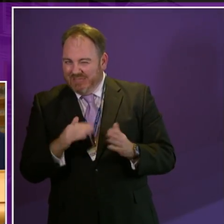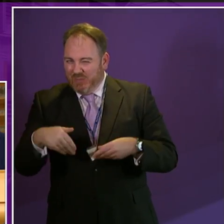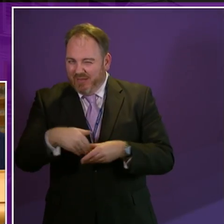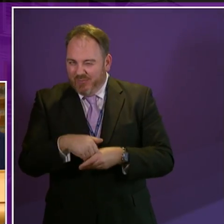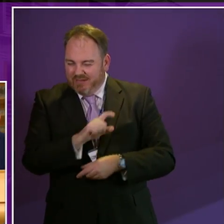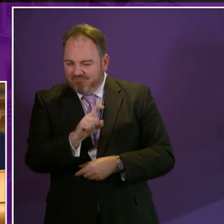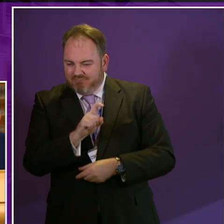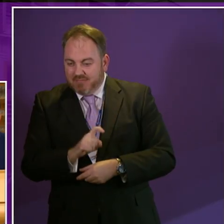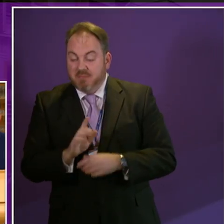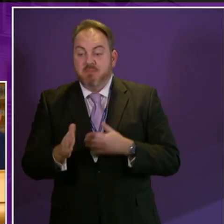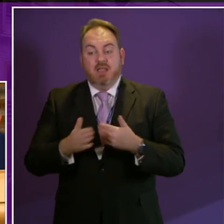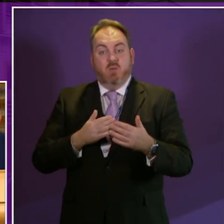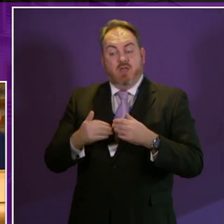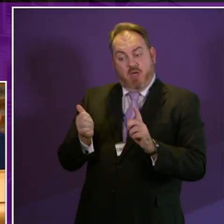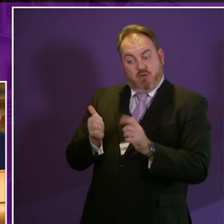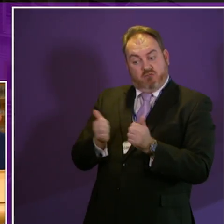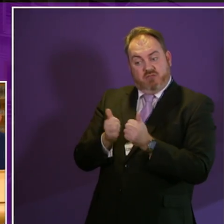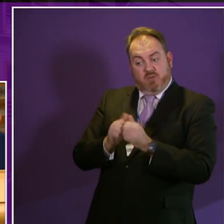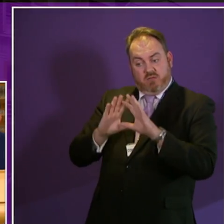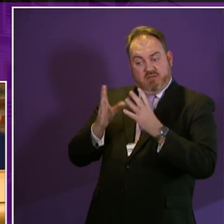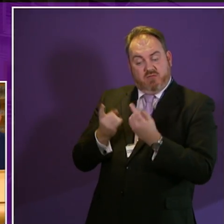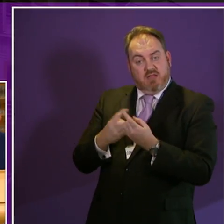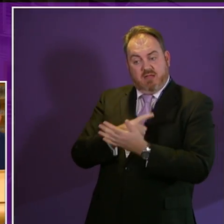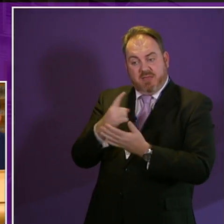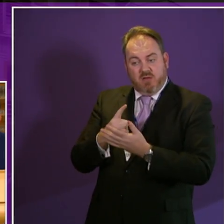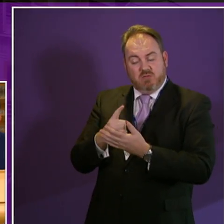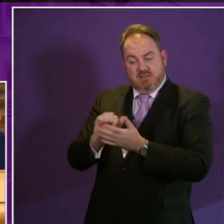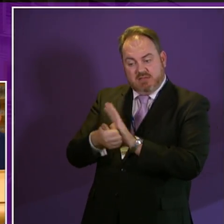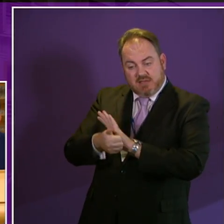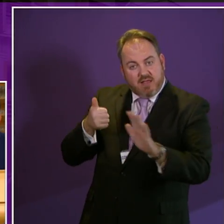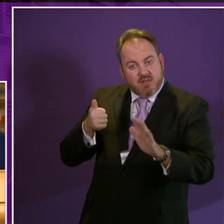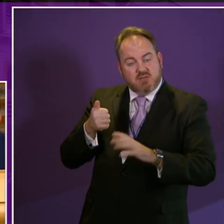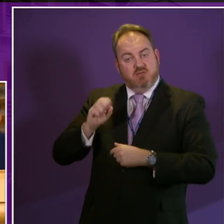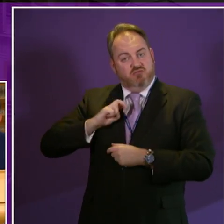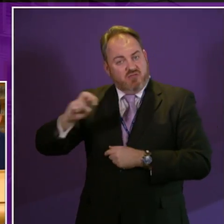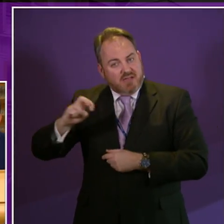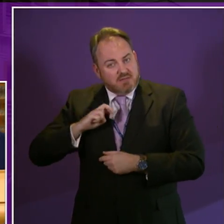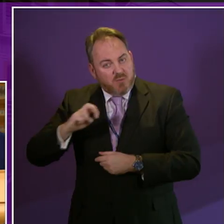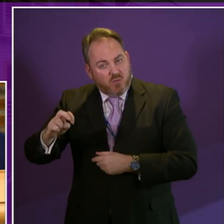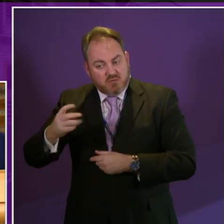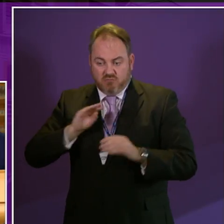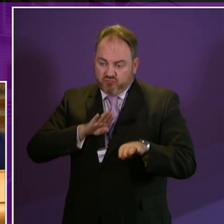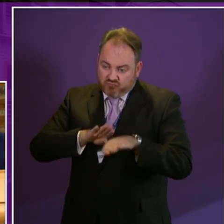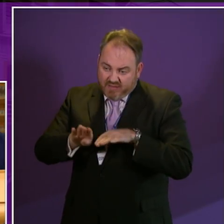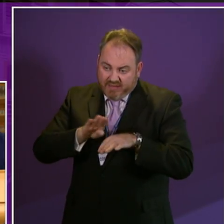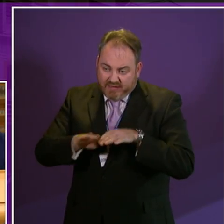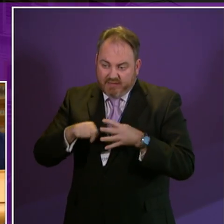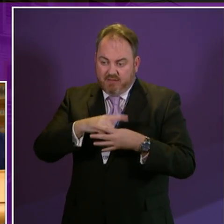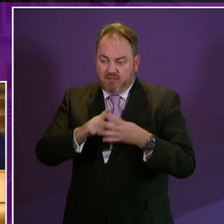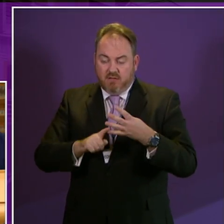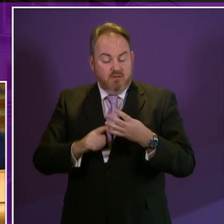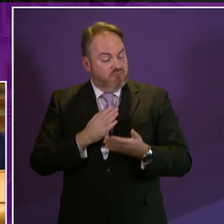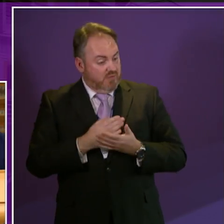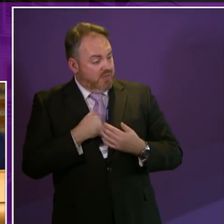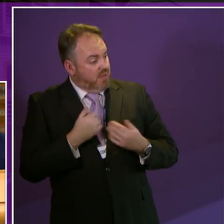say about skills, about work and about transport. So let me start on this theme of where we agree. We